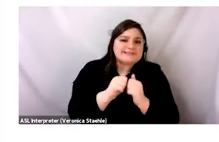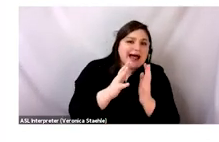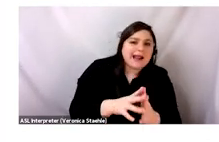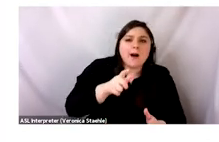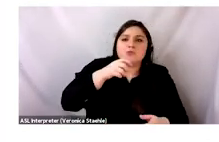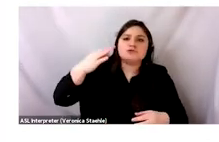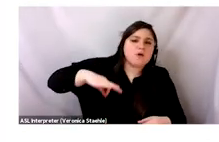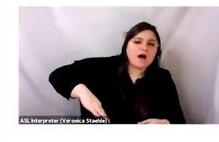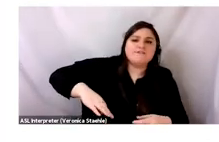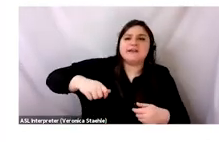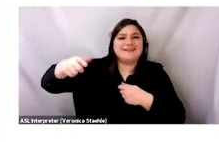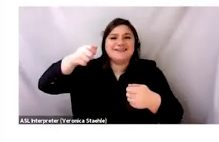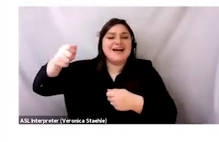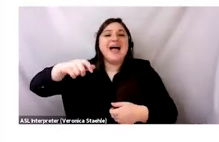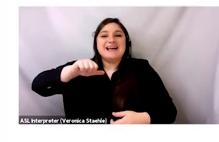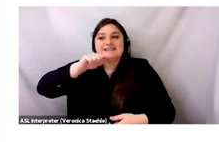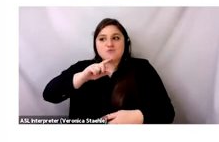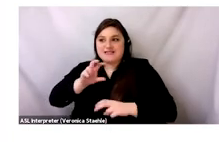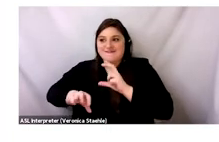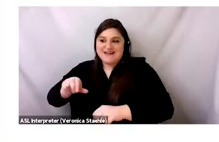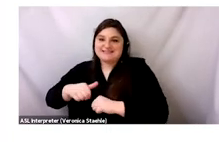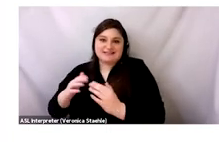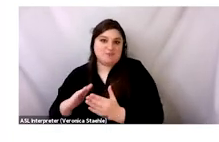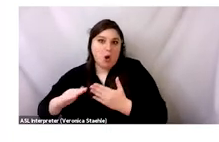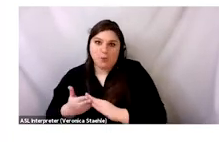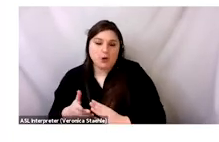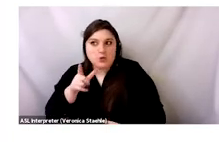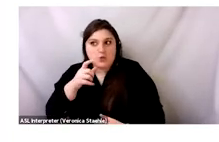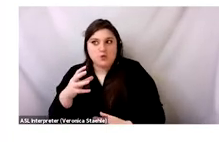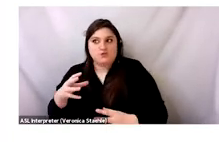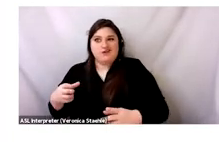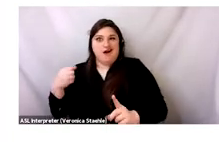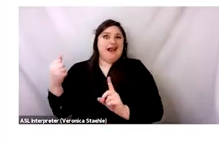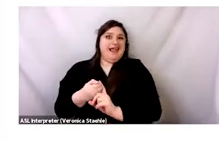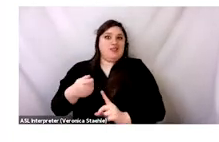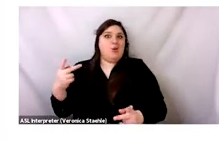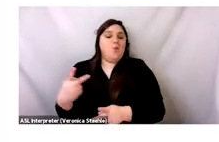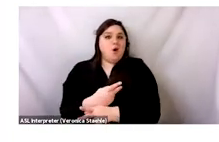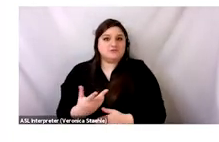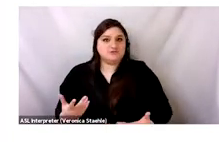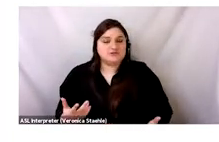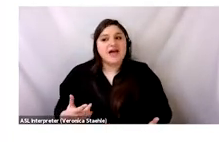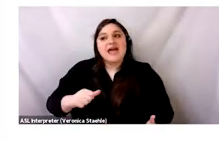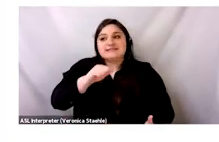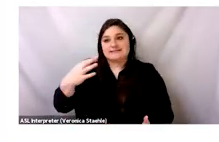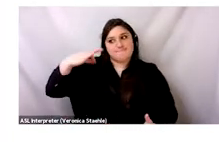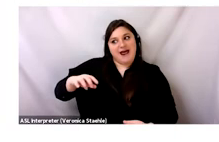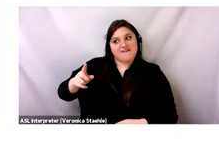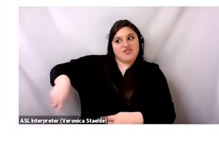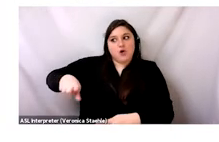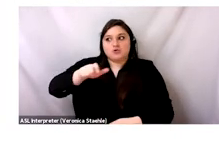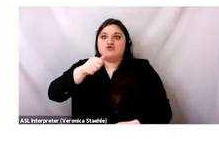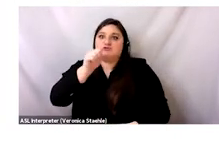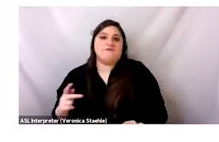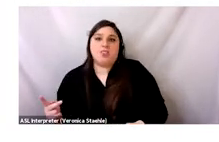of rebranding much of the good work that's being done by the consequence of community and communities like it. And I think there's a lot of sort of